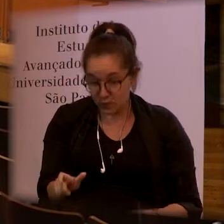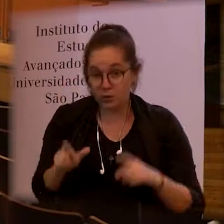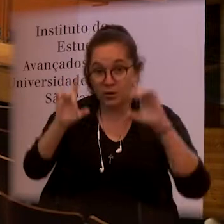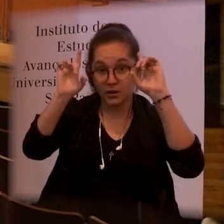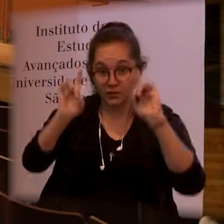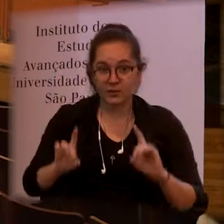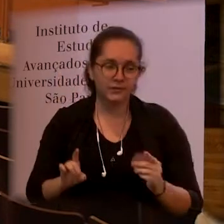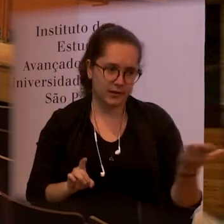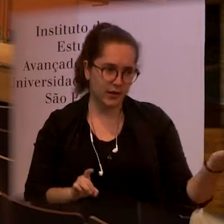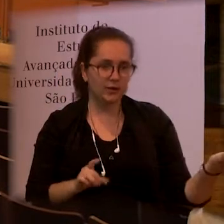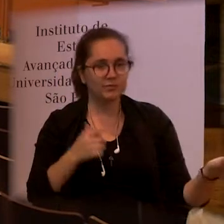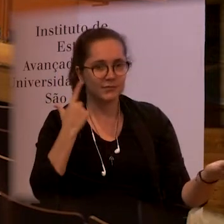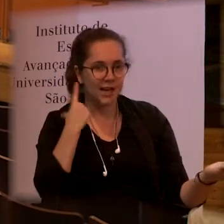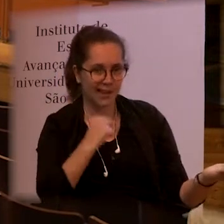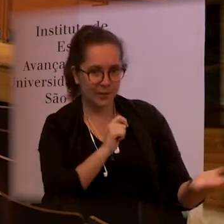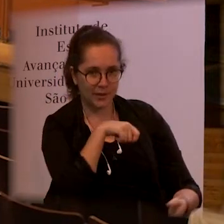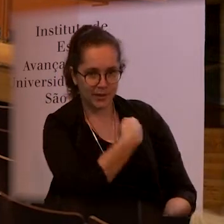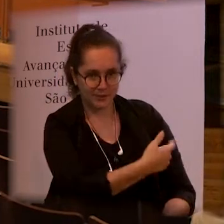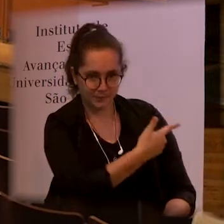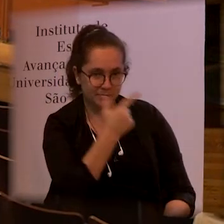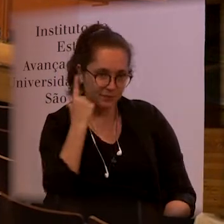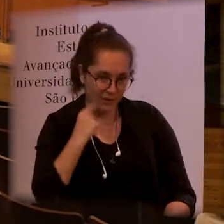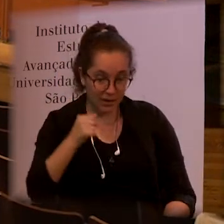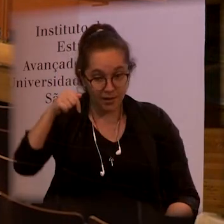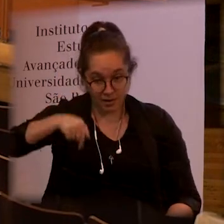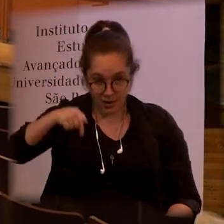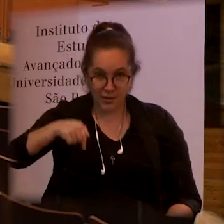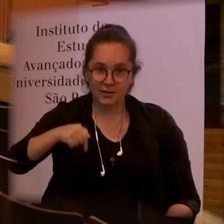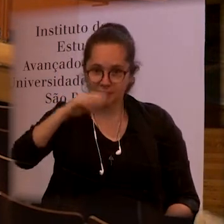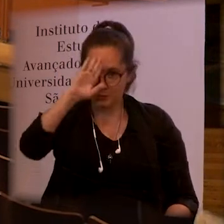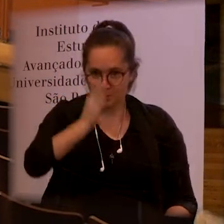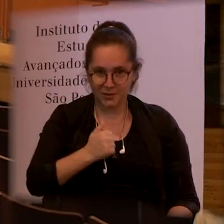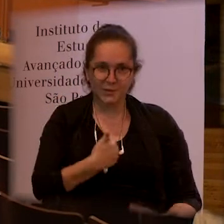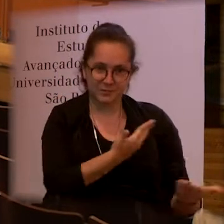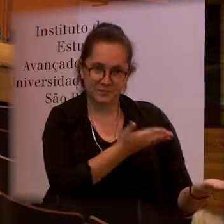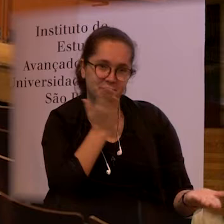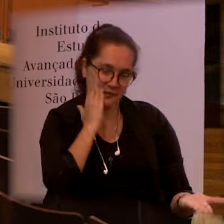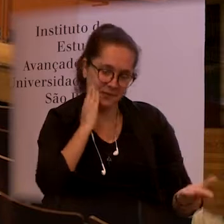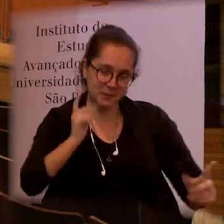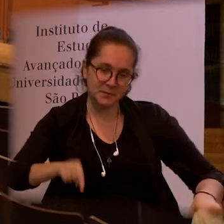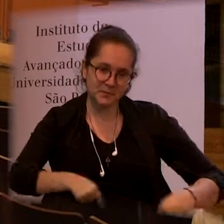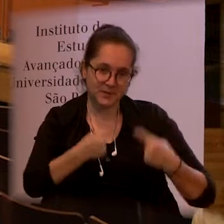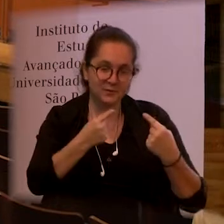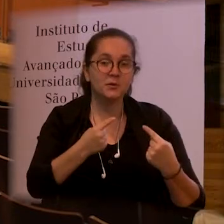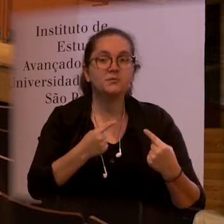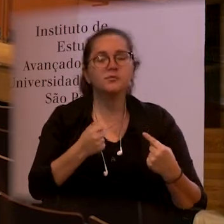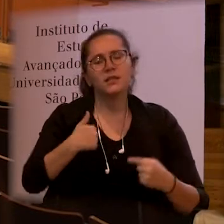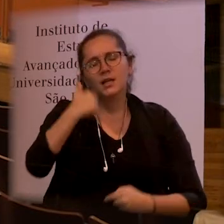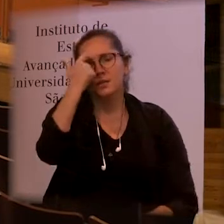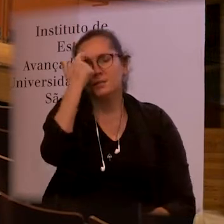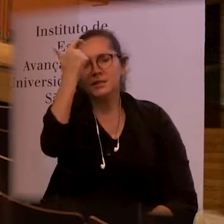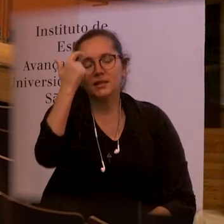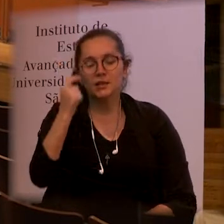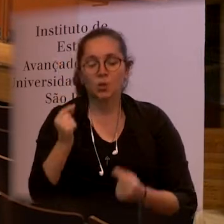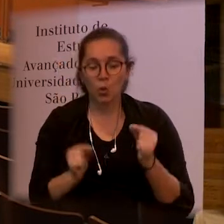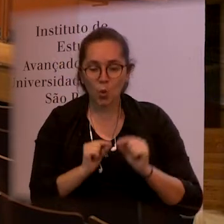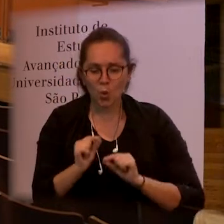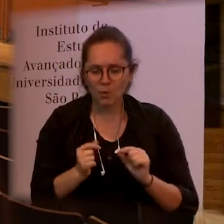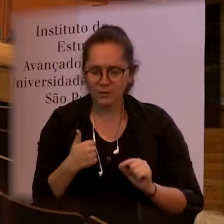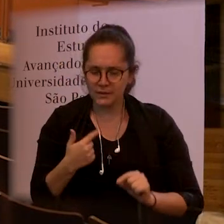Dr. Inamara so this is ambassador and this challenge of gender